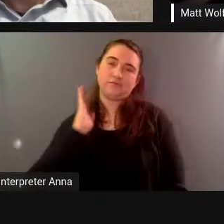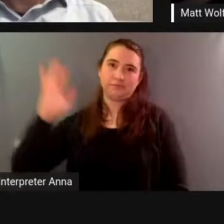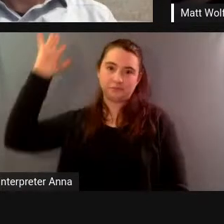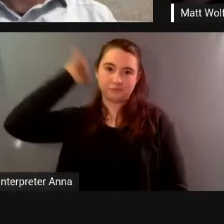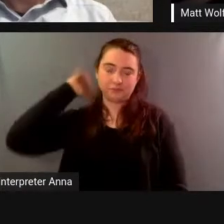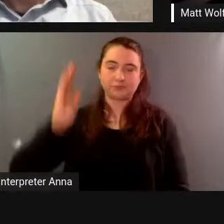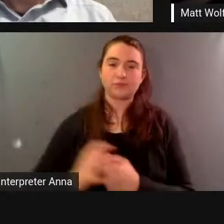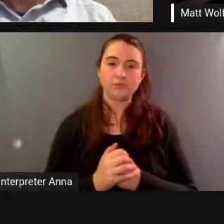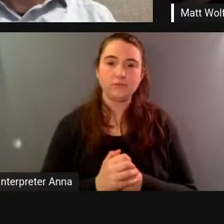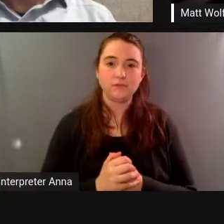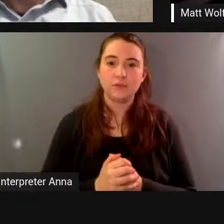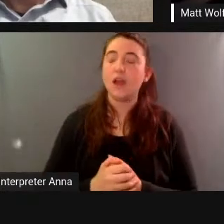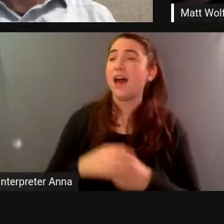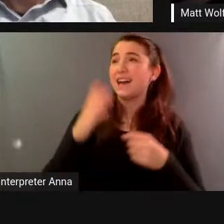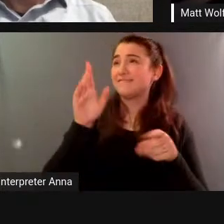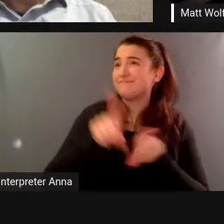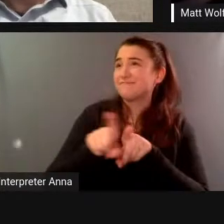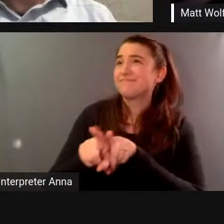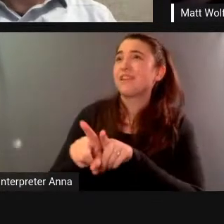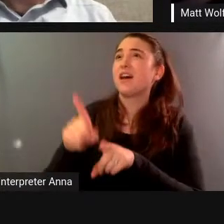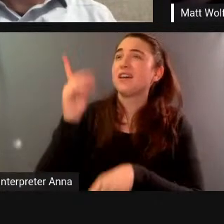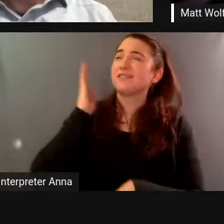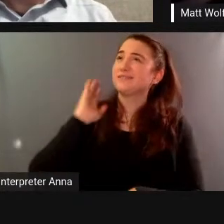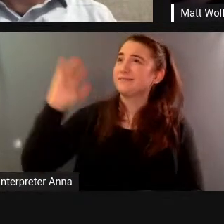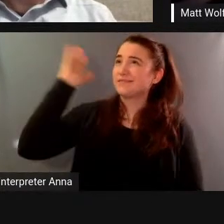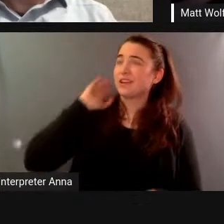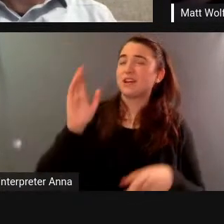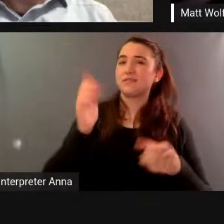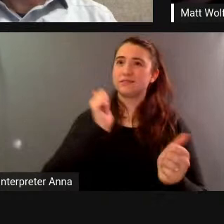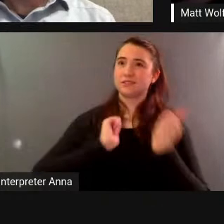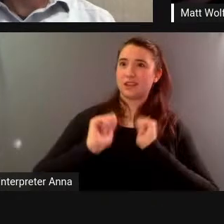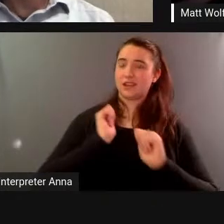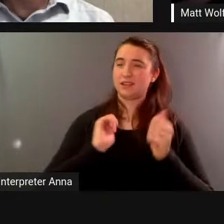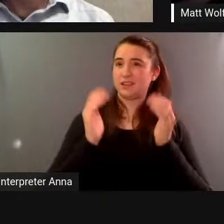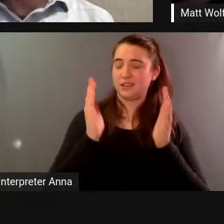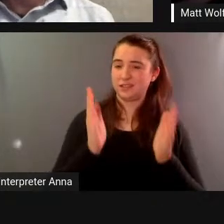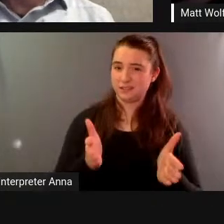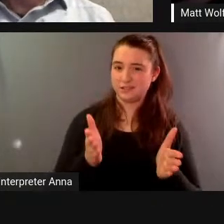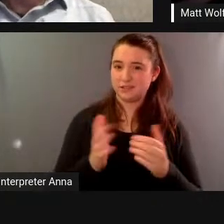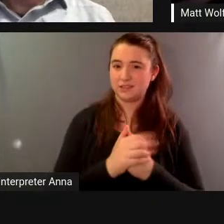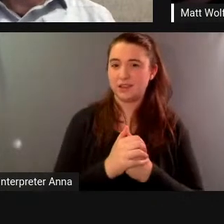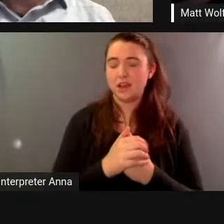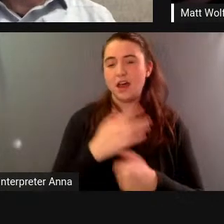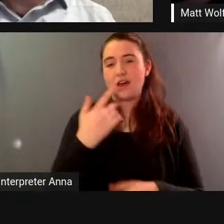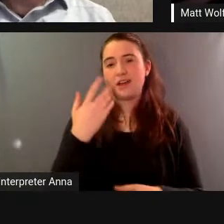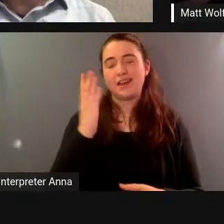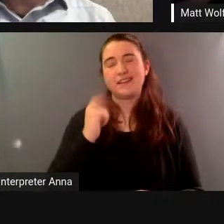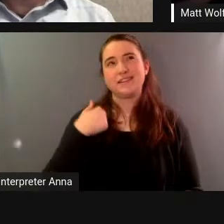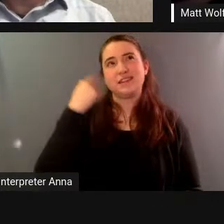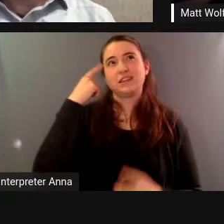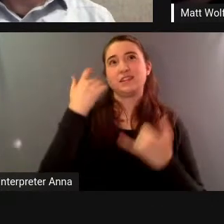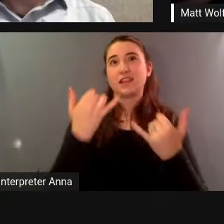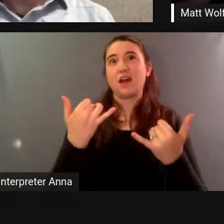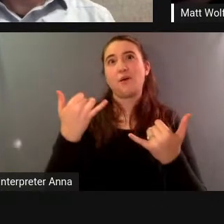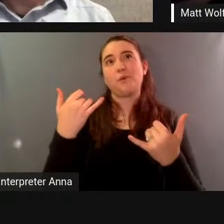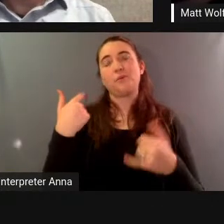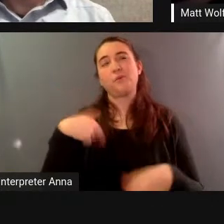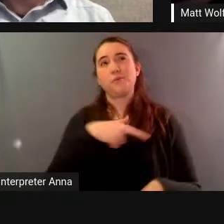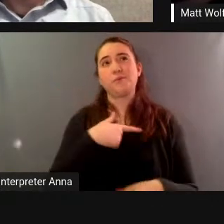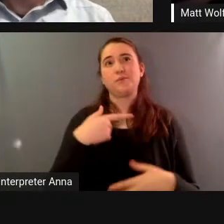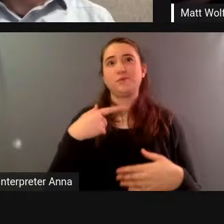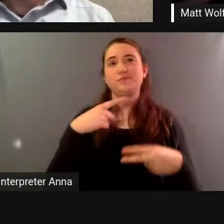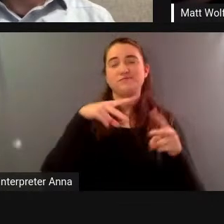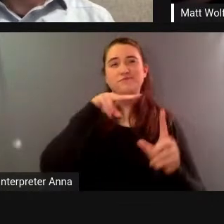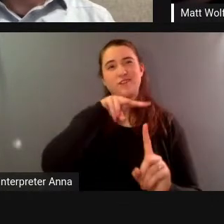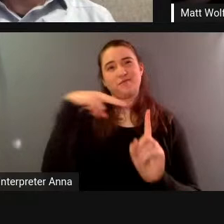combined with science i mean now we think of it as like a stem or steam education and this interdisciplinary nature of what they were